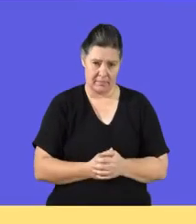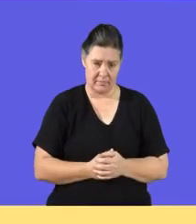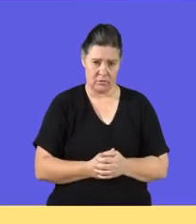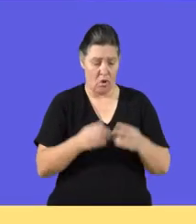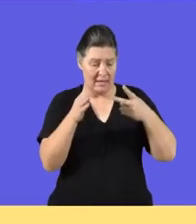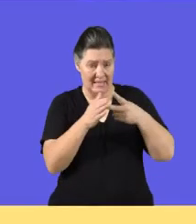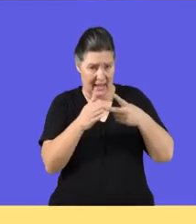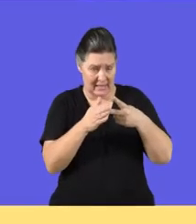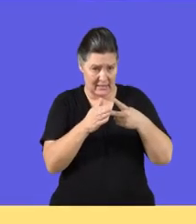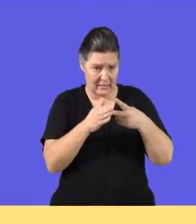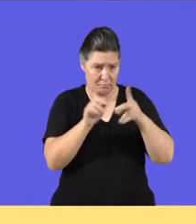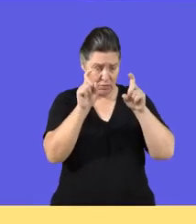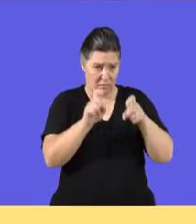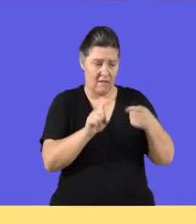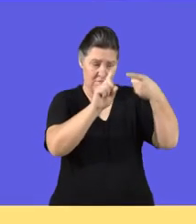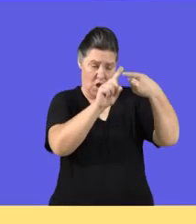Accountability.